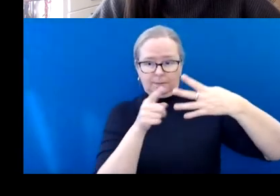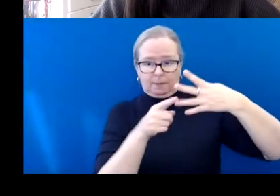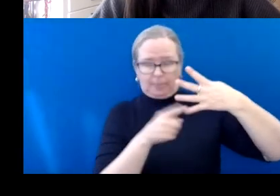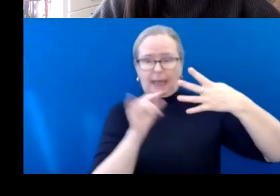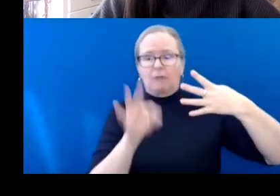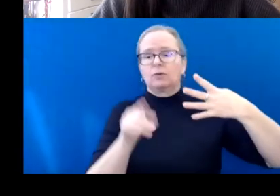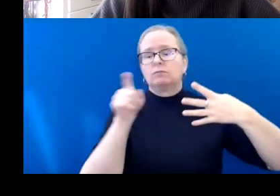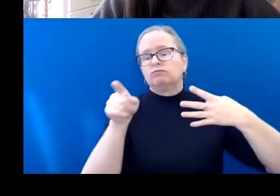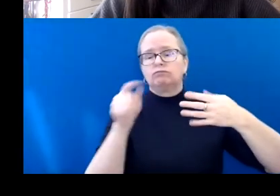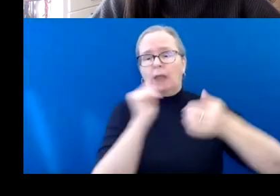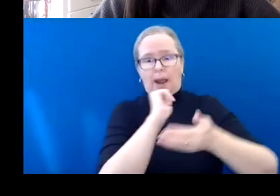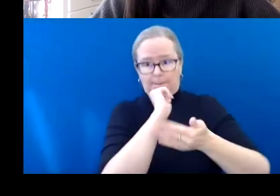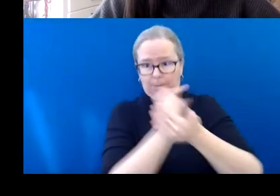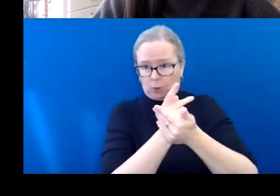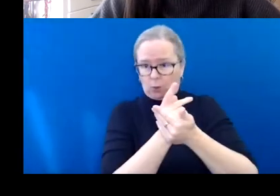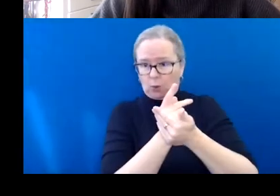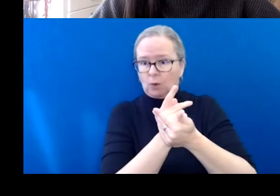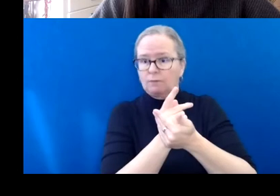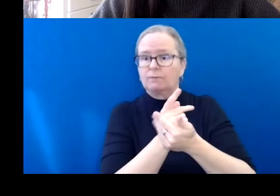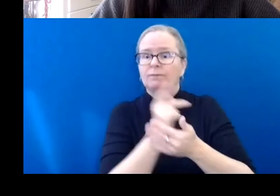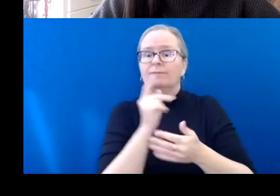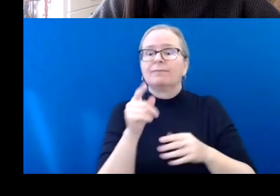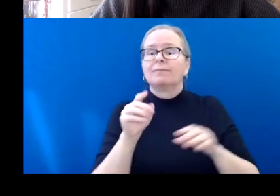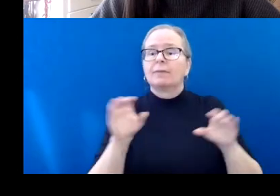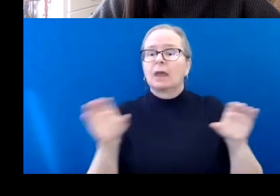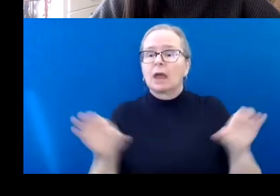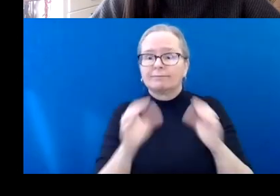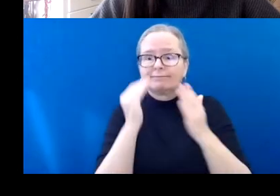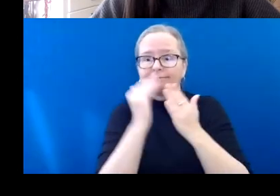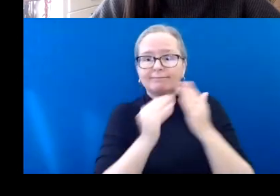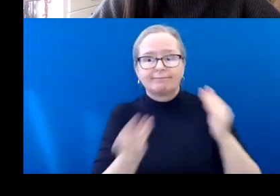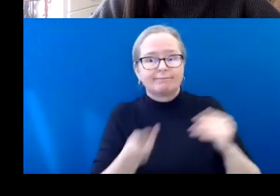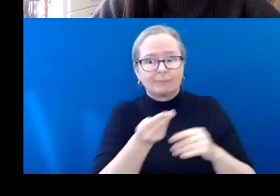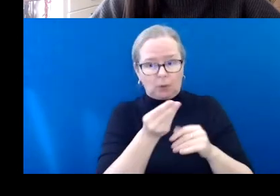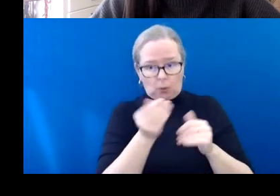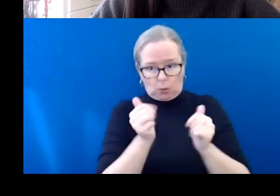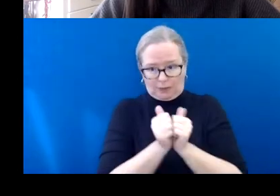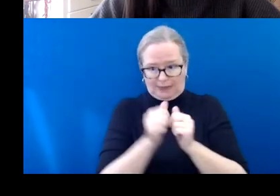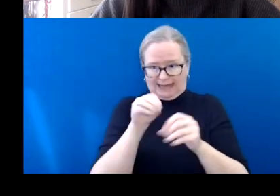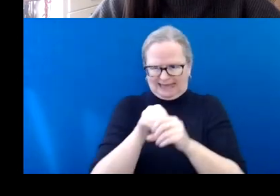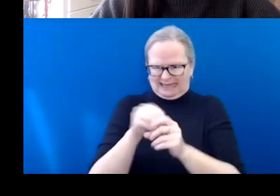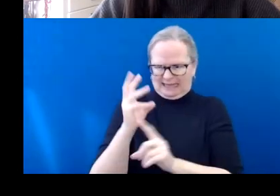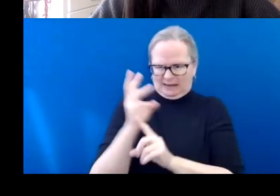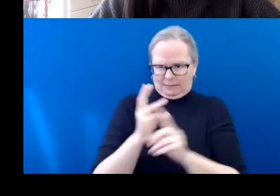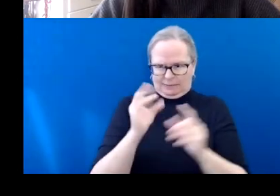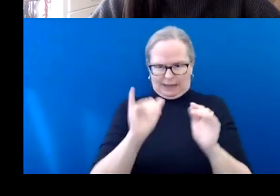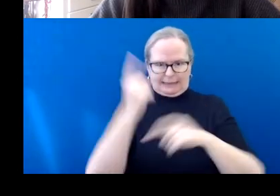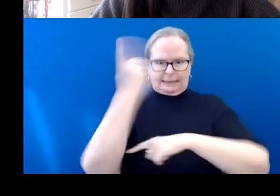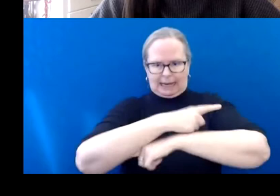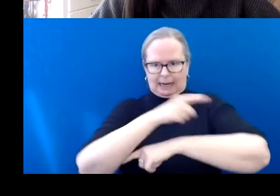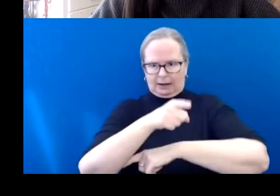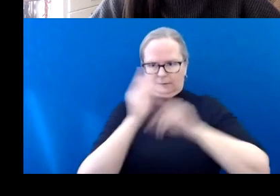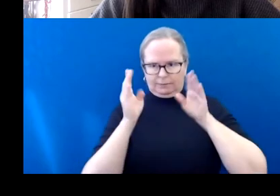will occur within the date range indicated in the far right column of the chart, which is within